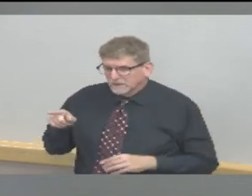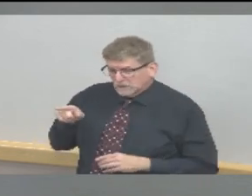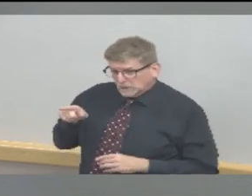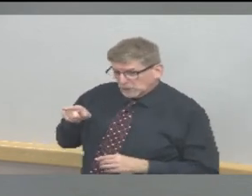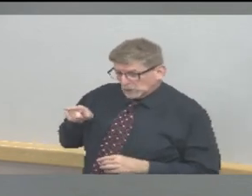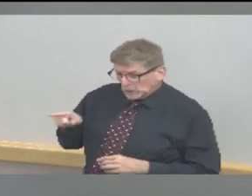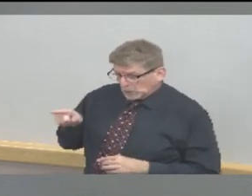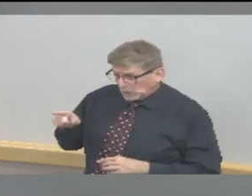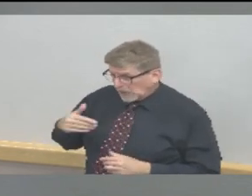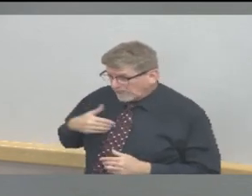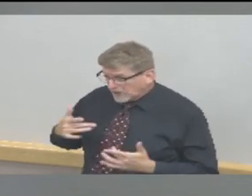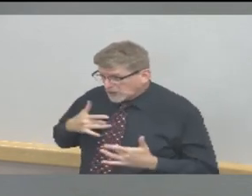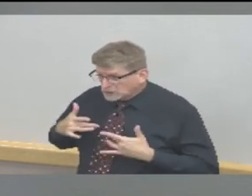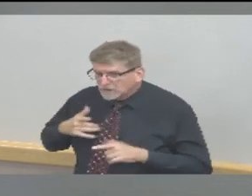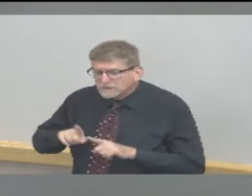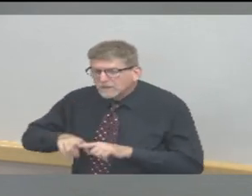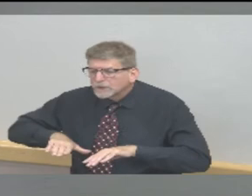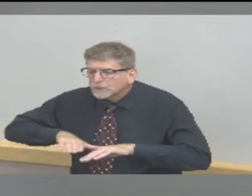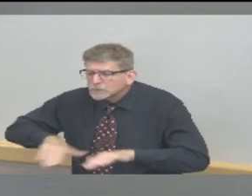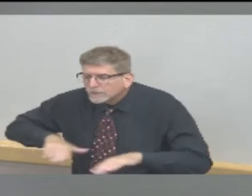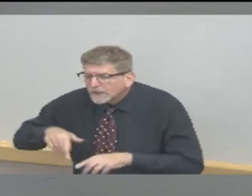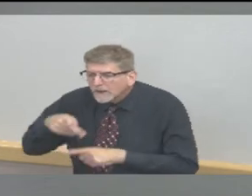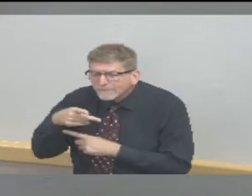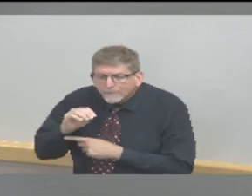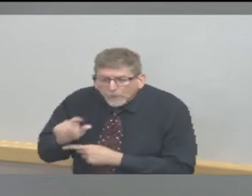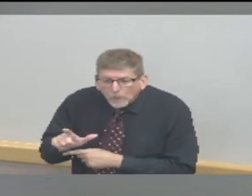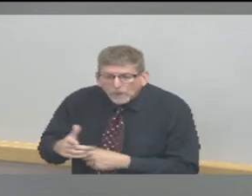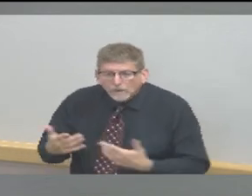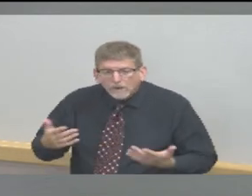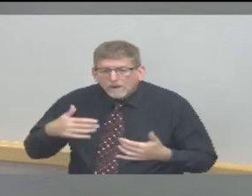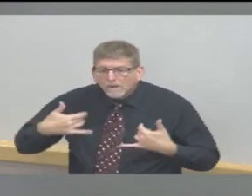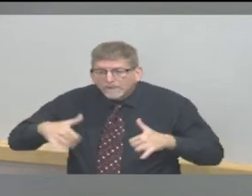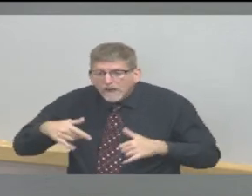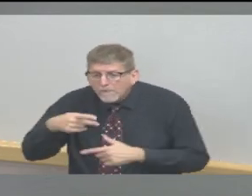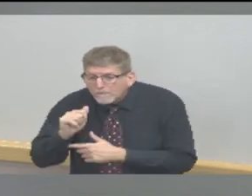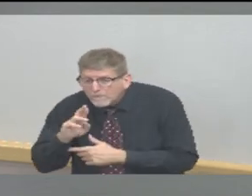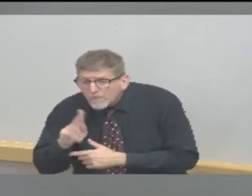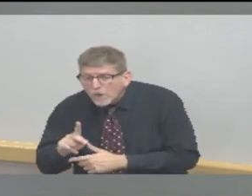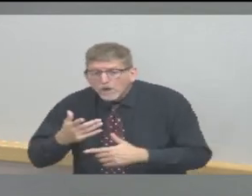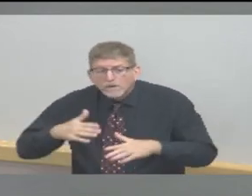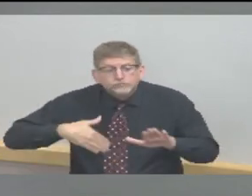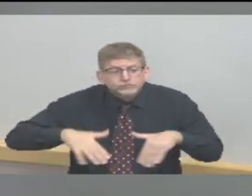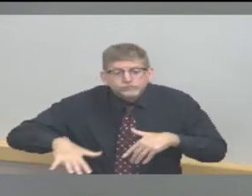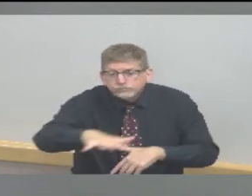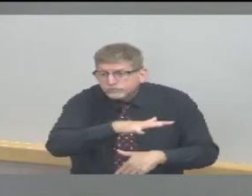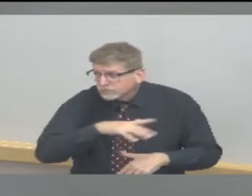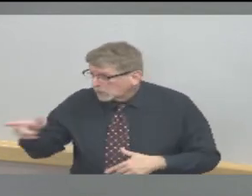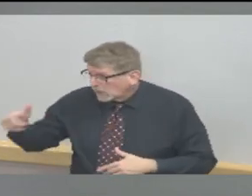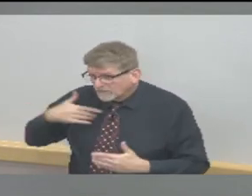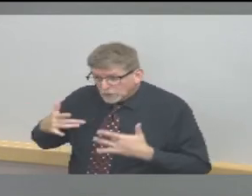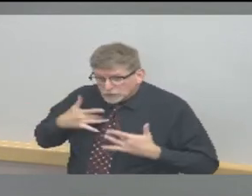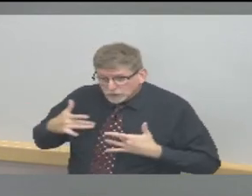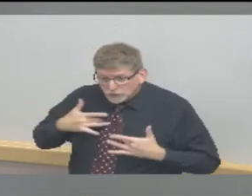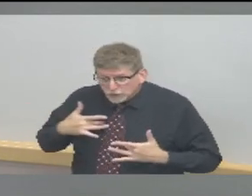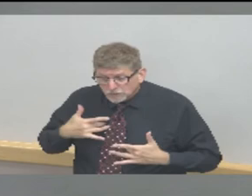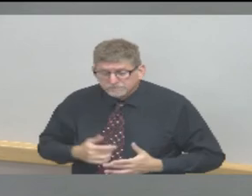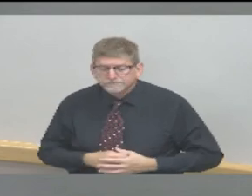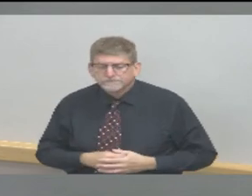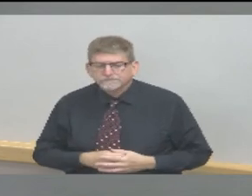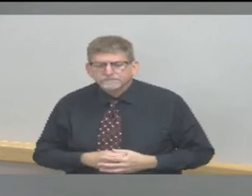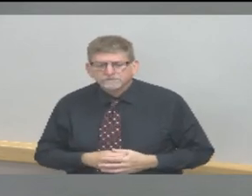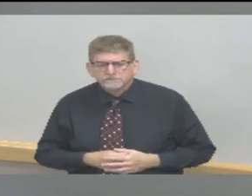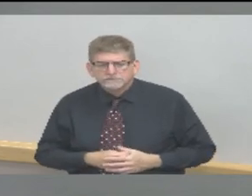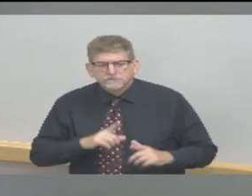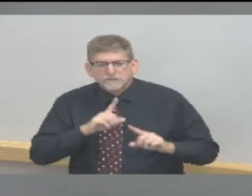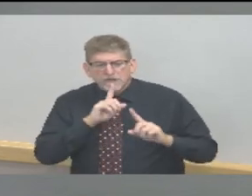You know, I think that, as we've discussed before, as we reopen